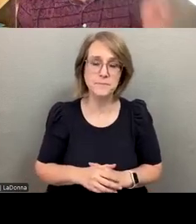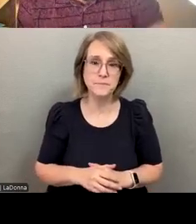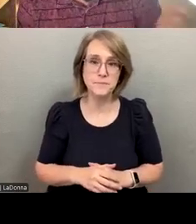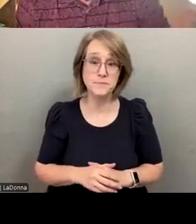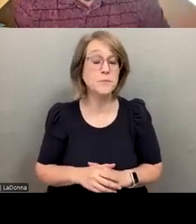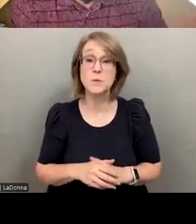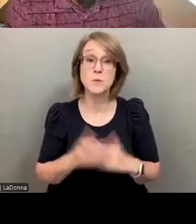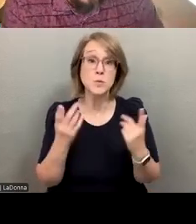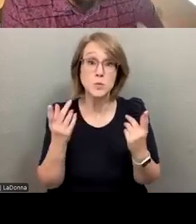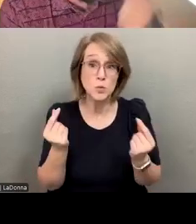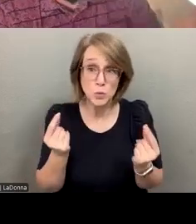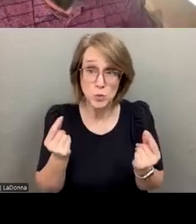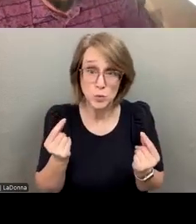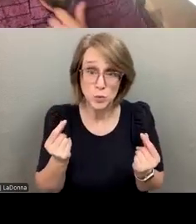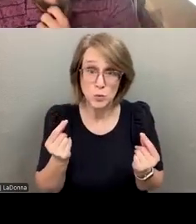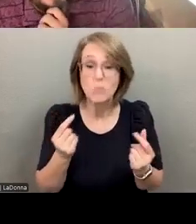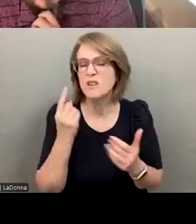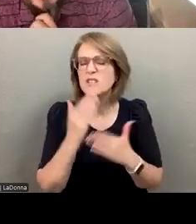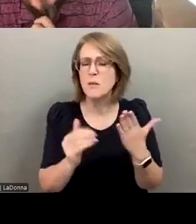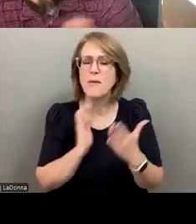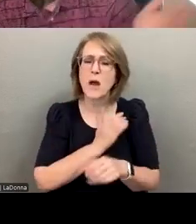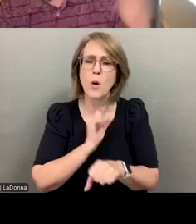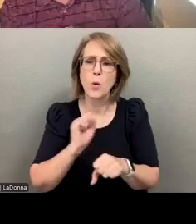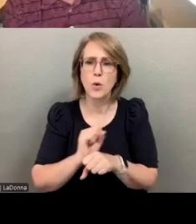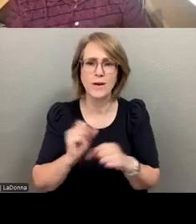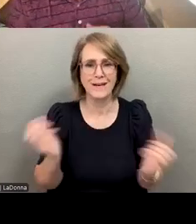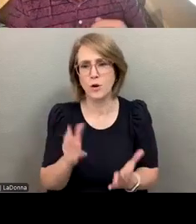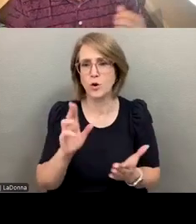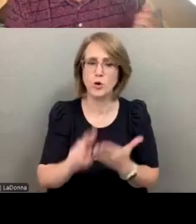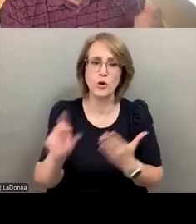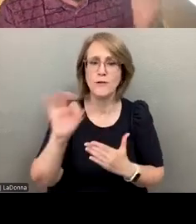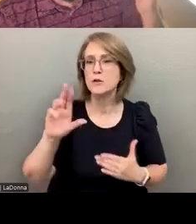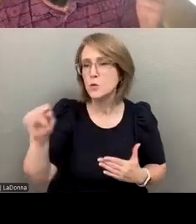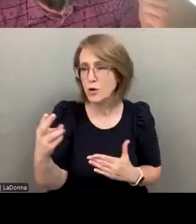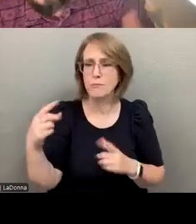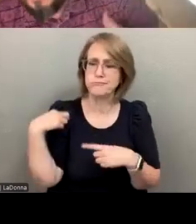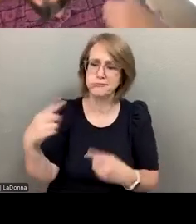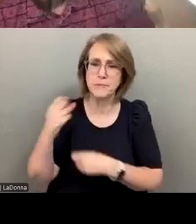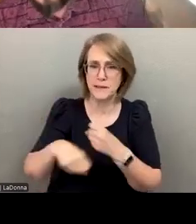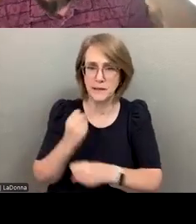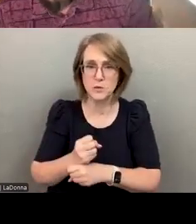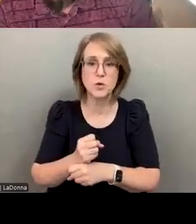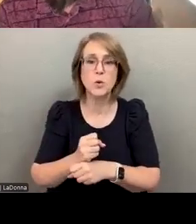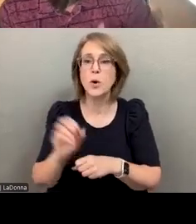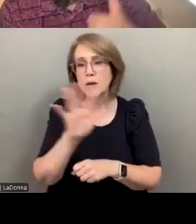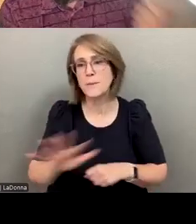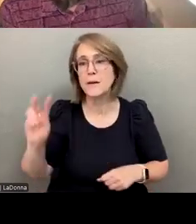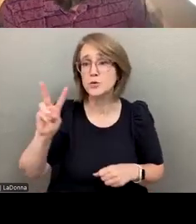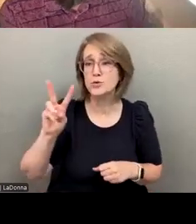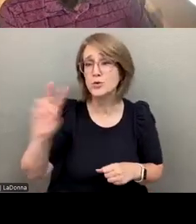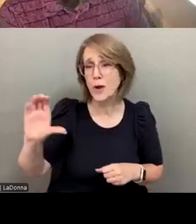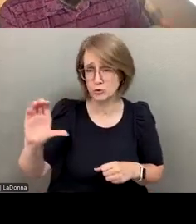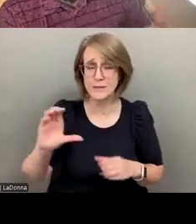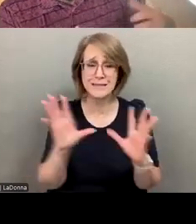So what we have been able to do, and this is some of the work we've done at the University of Utah and then at Listen over the years, we took around 200 sessions that